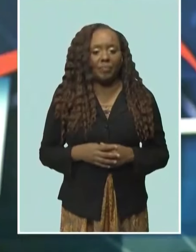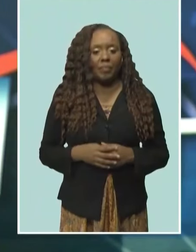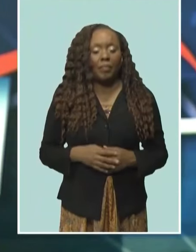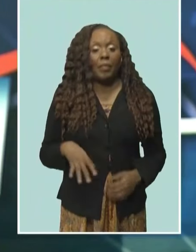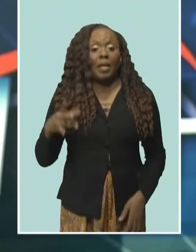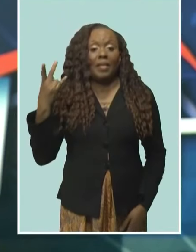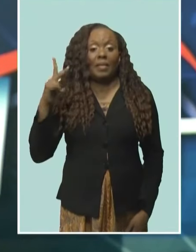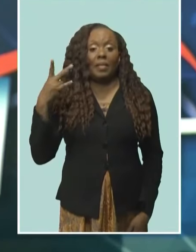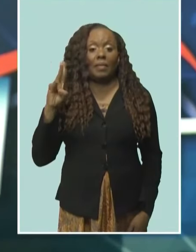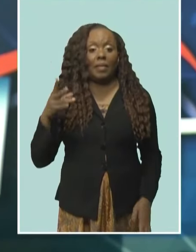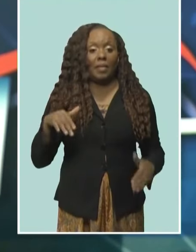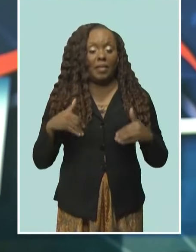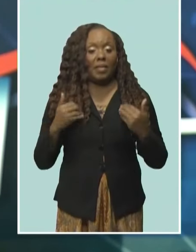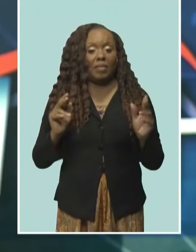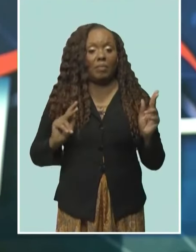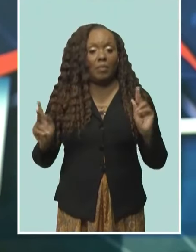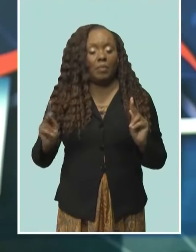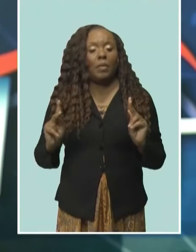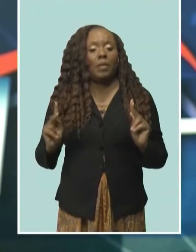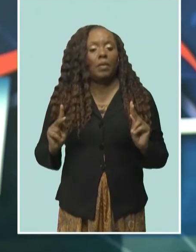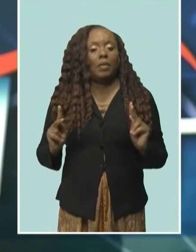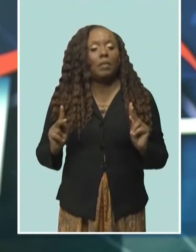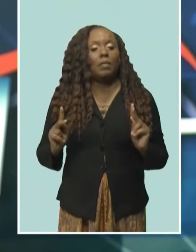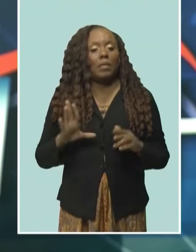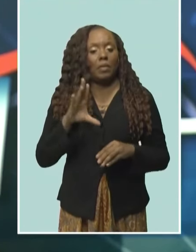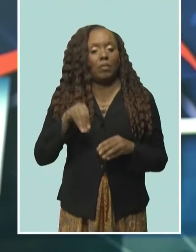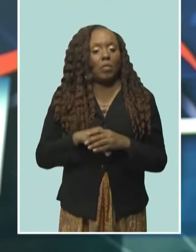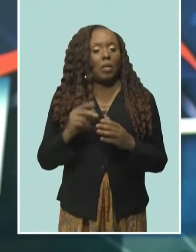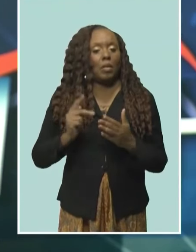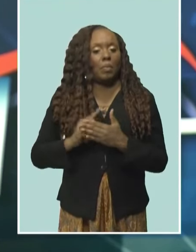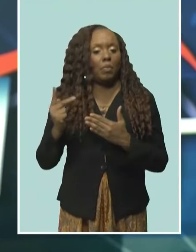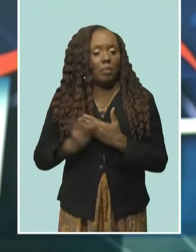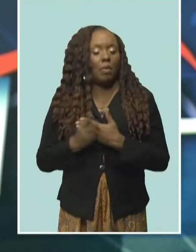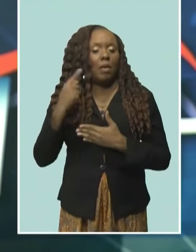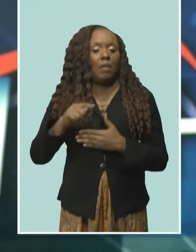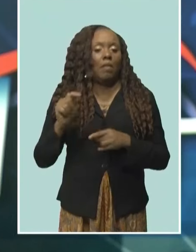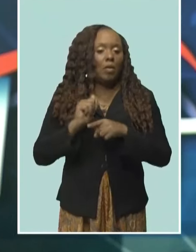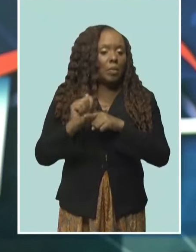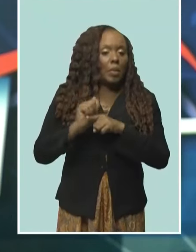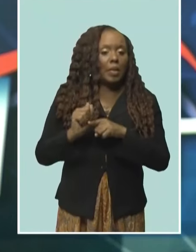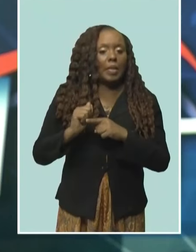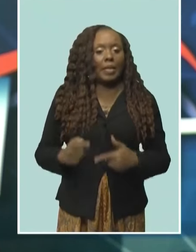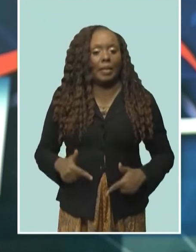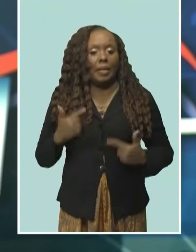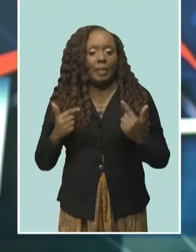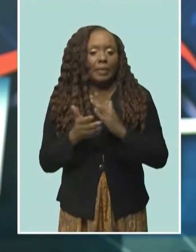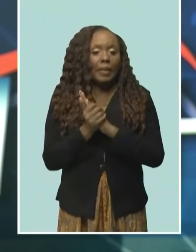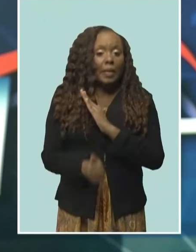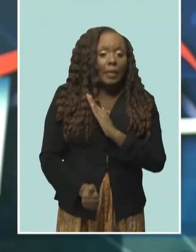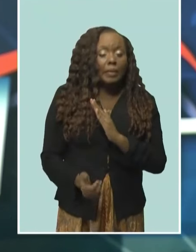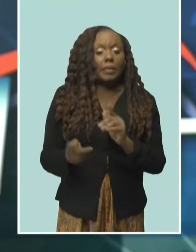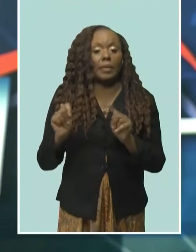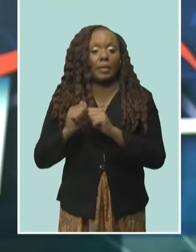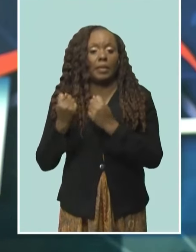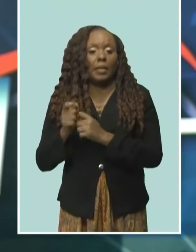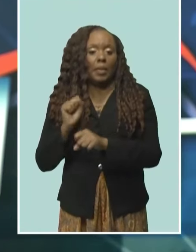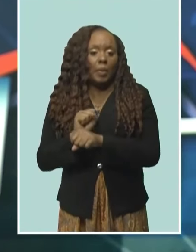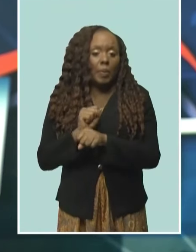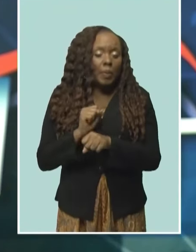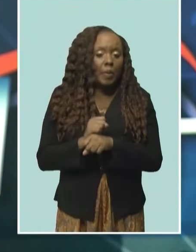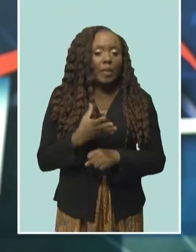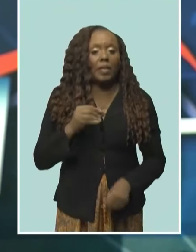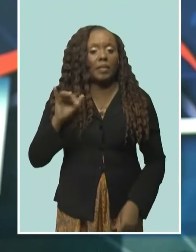17 young participants have completed a program that included training in life skills and teamwork, as well as job attachments.